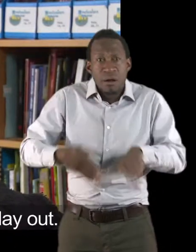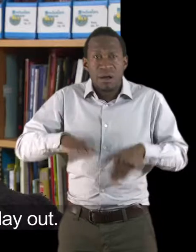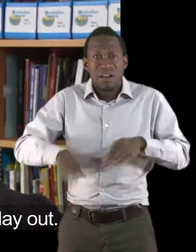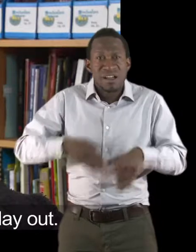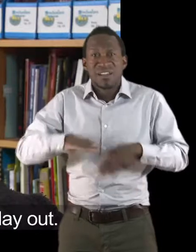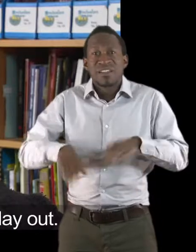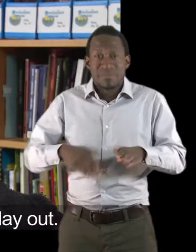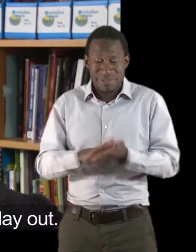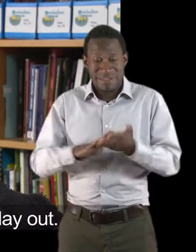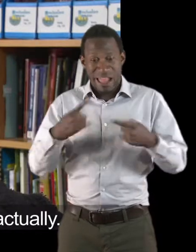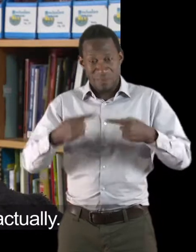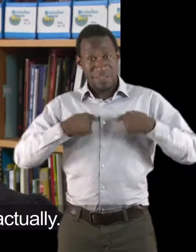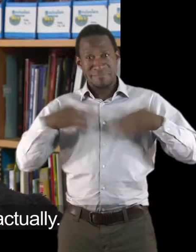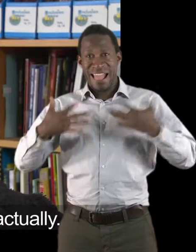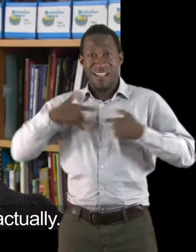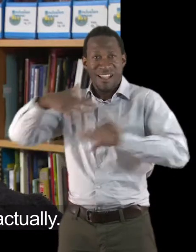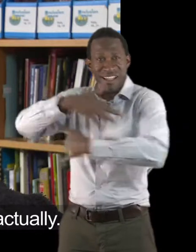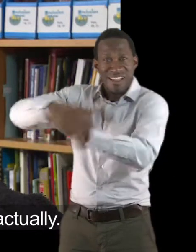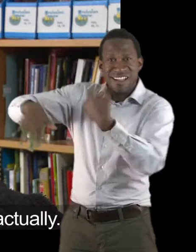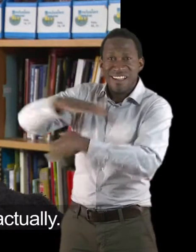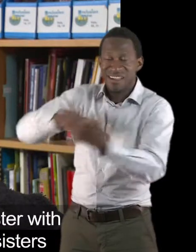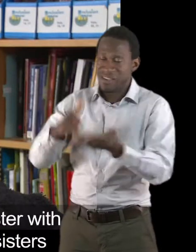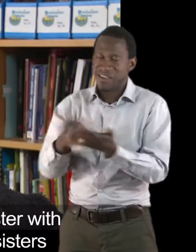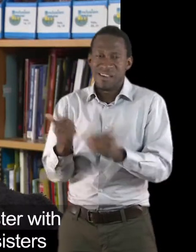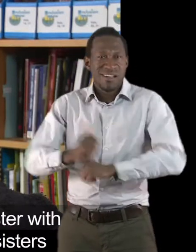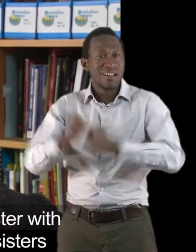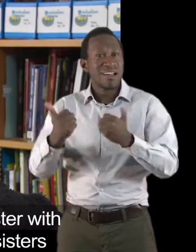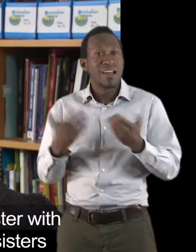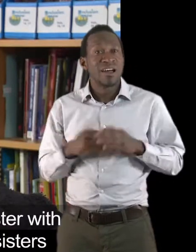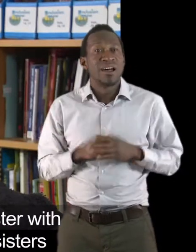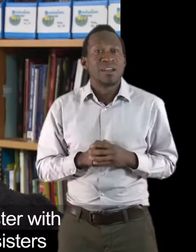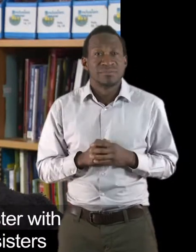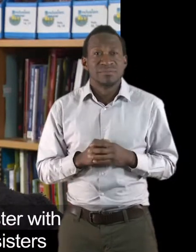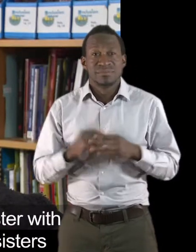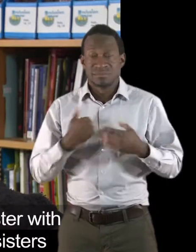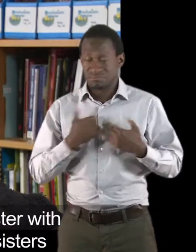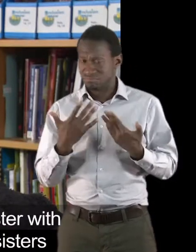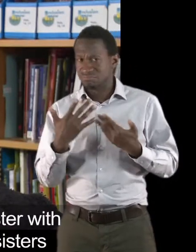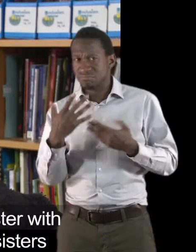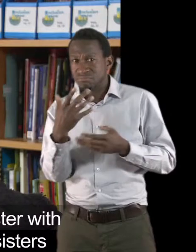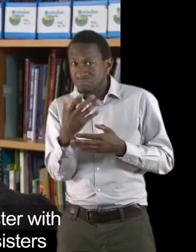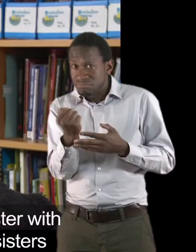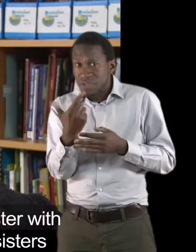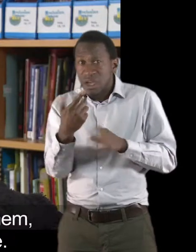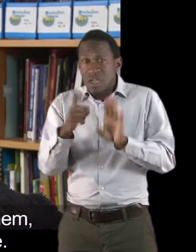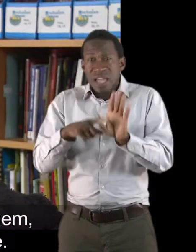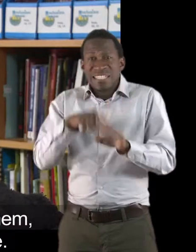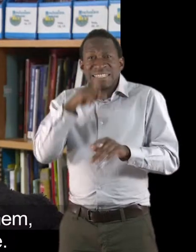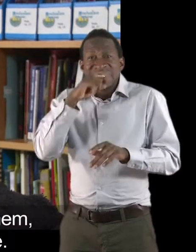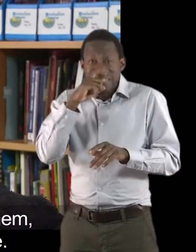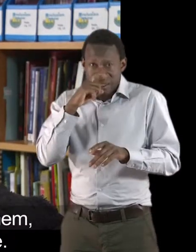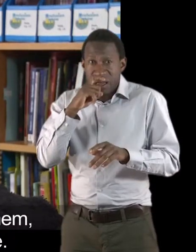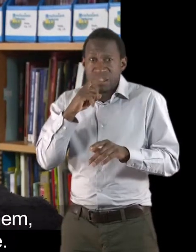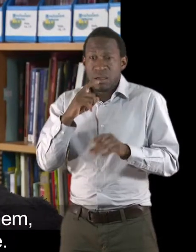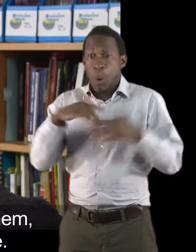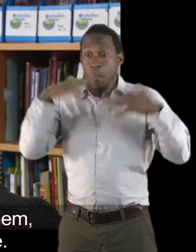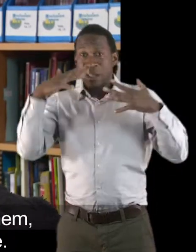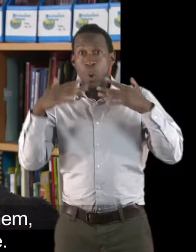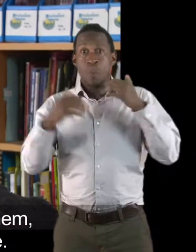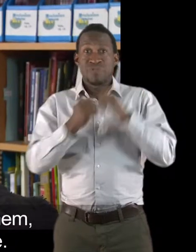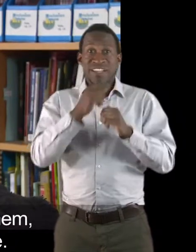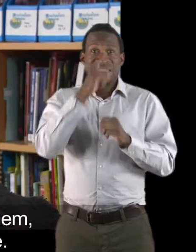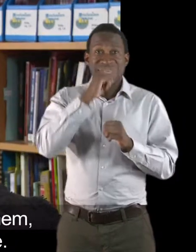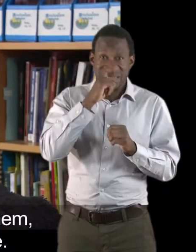And that allowed me to play out. And that was really cool, actually. You're the little young sister of your big brothers and sisters and you're out with them. It's cool,